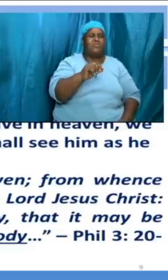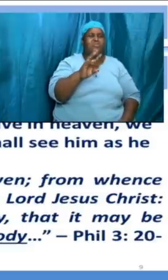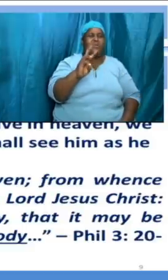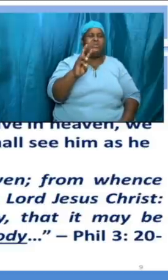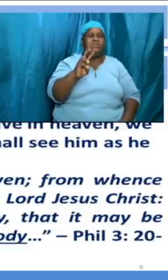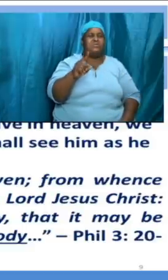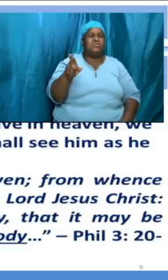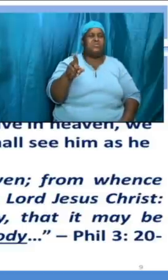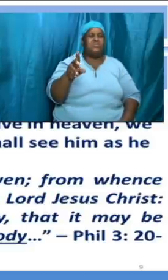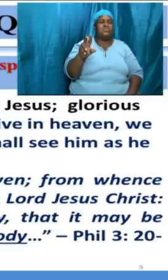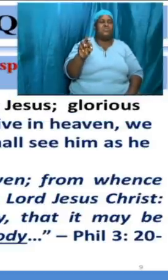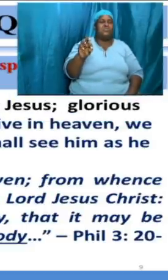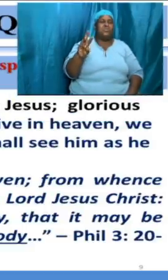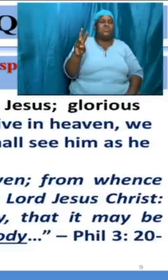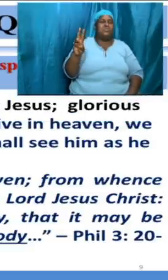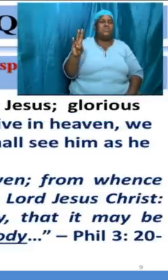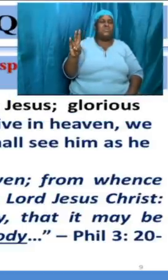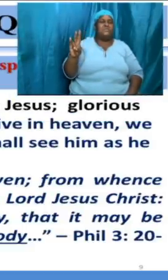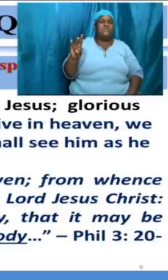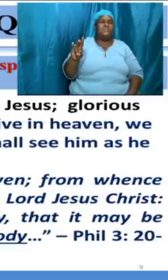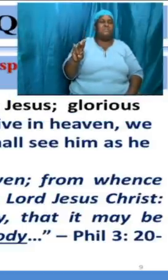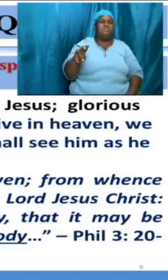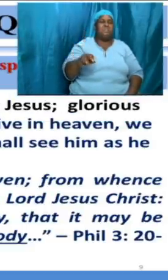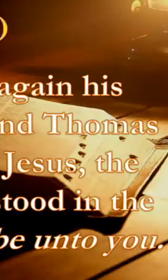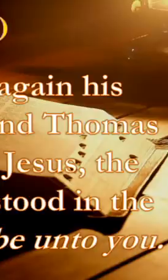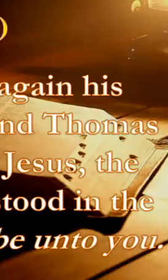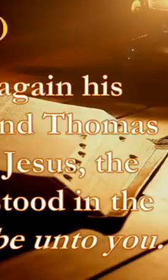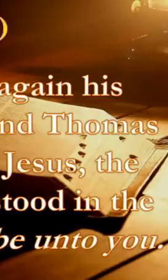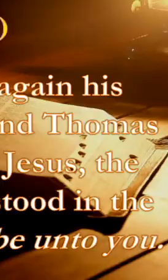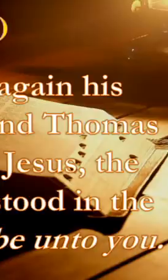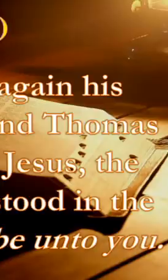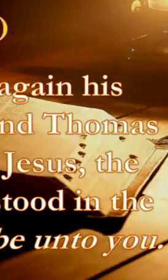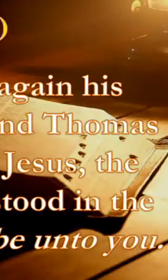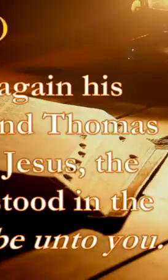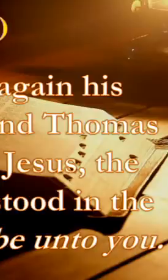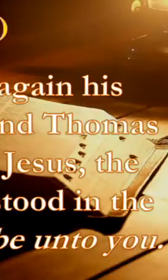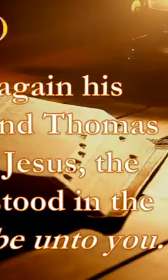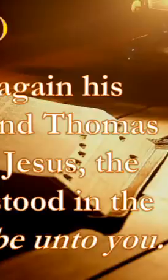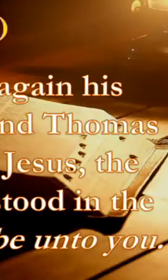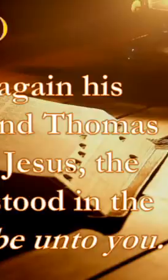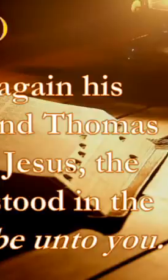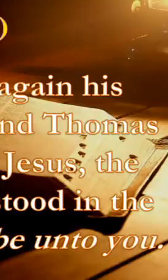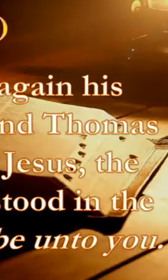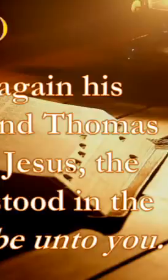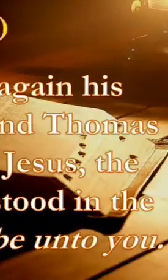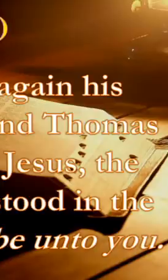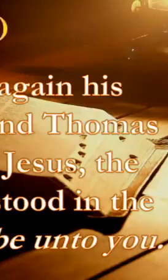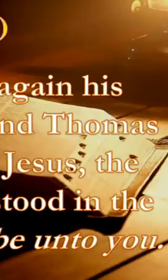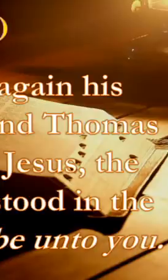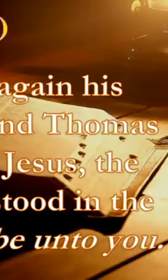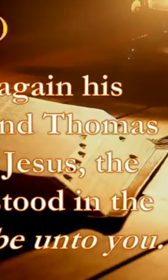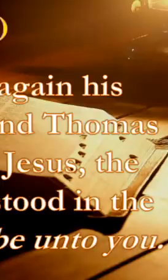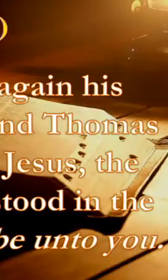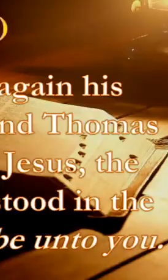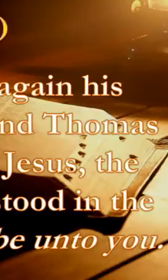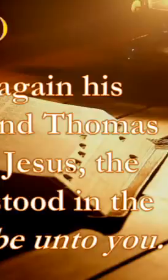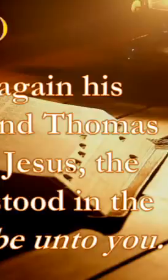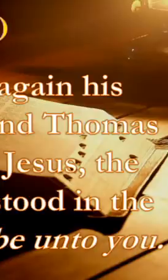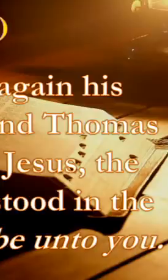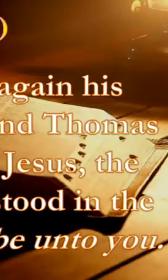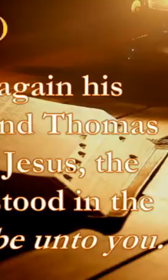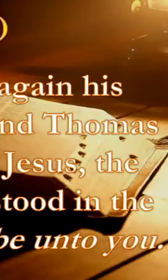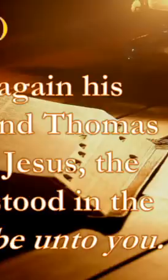and here is what it says and after eight days again his disciples